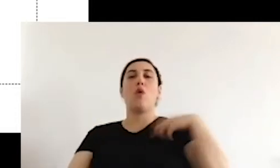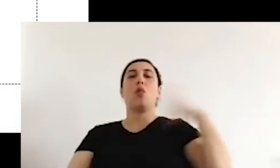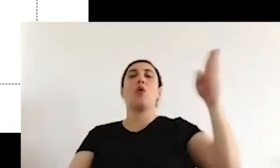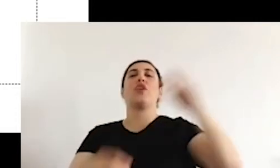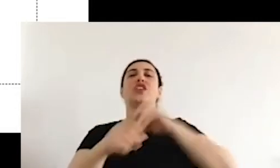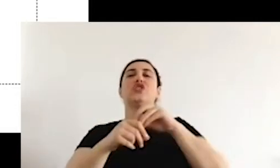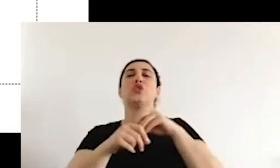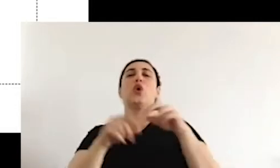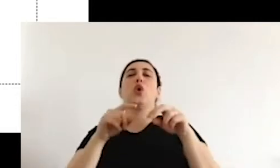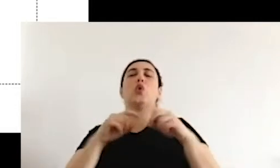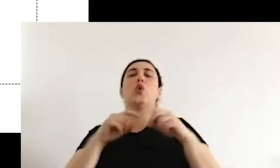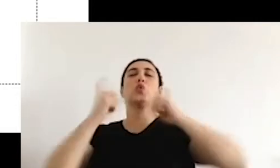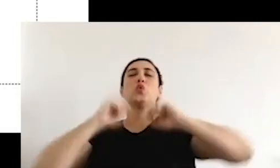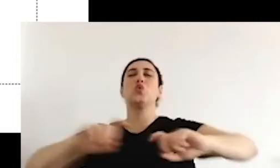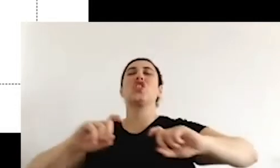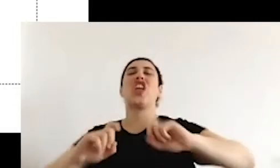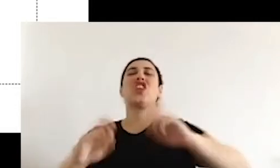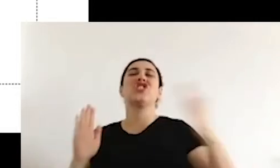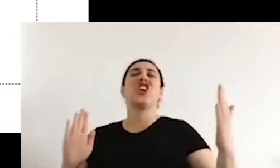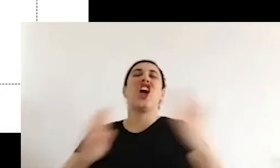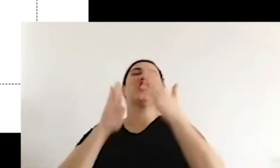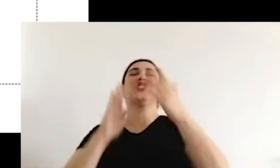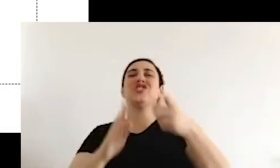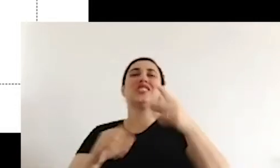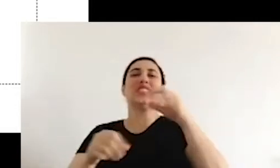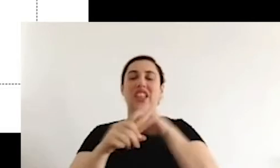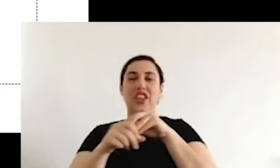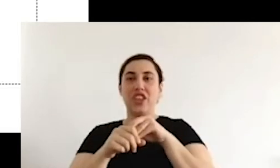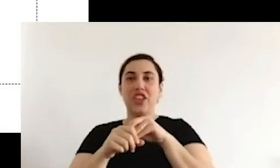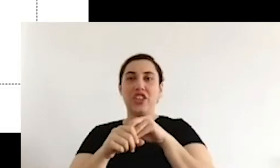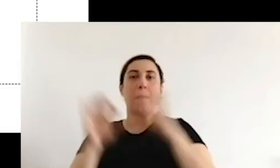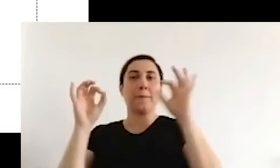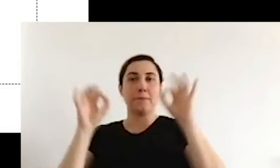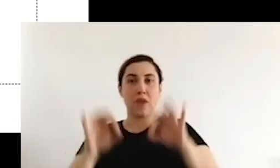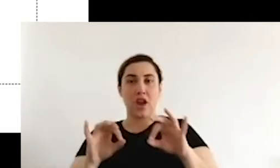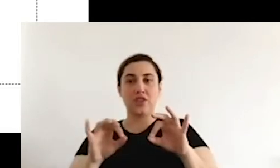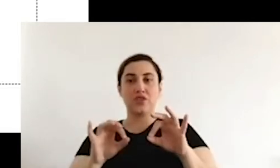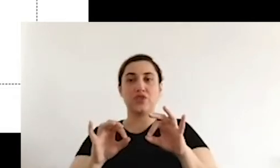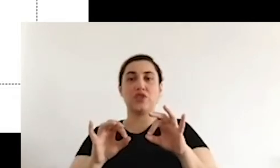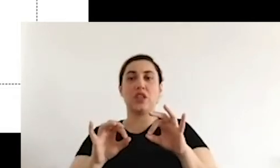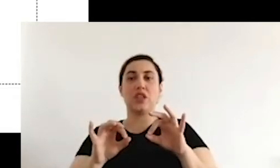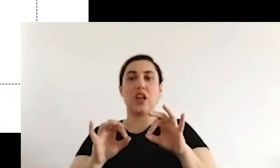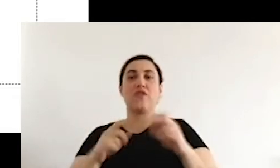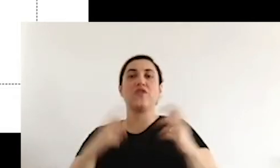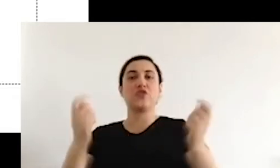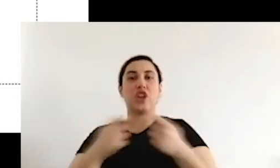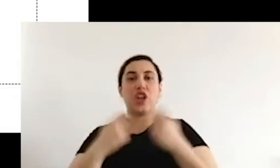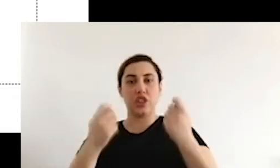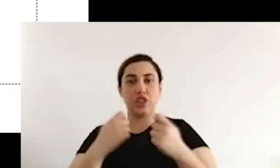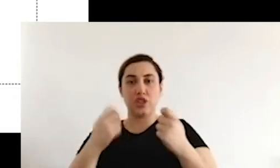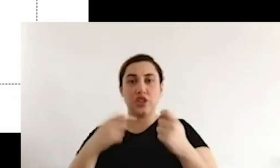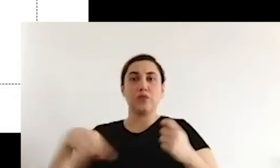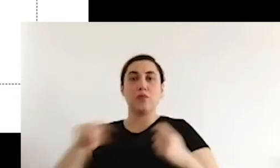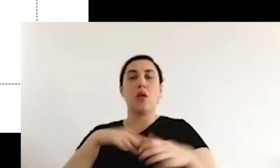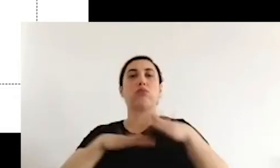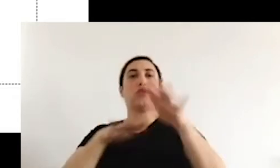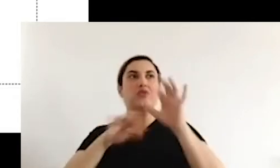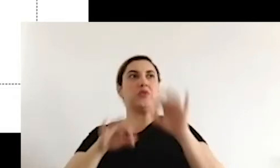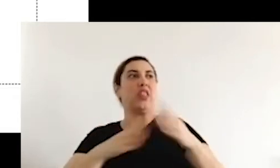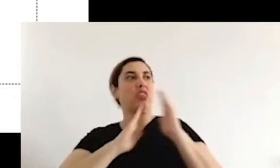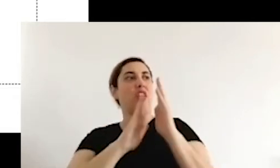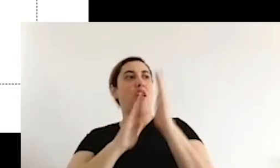Chile quickly spread to other parts of the world. We should also keep that in mind. In the US,